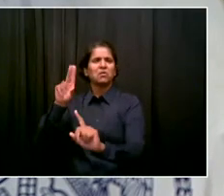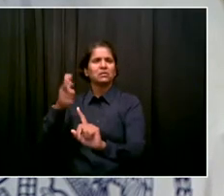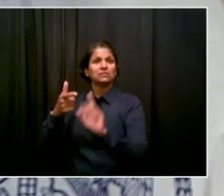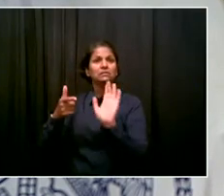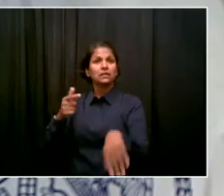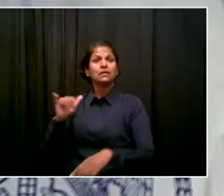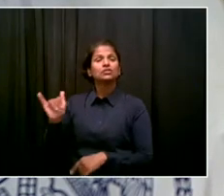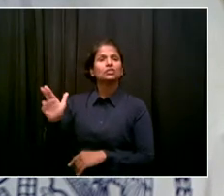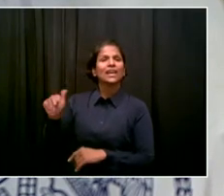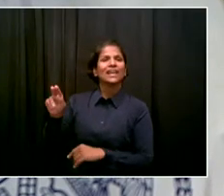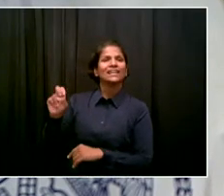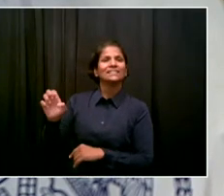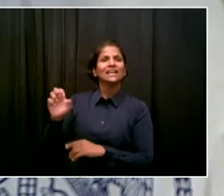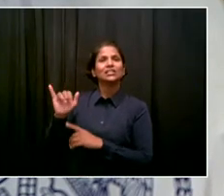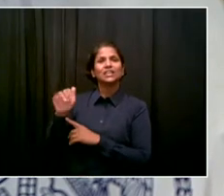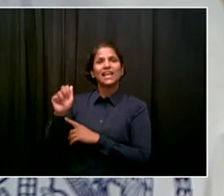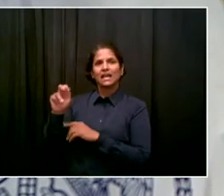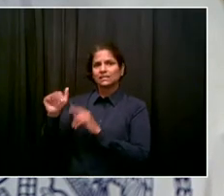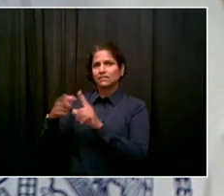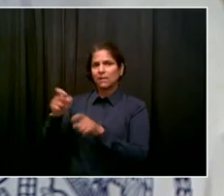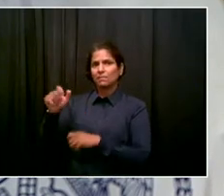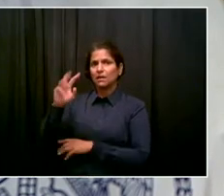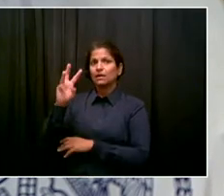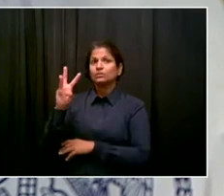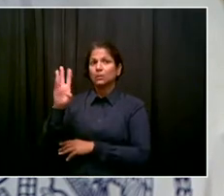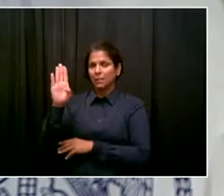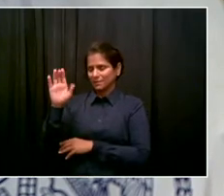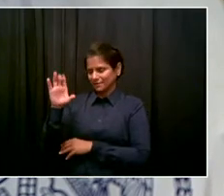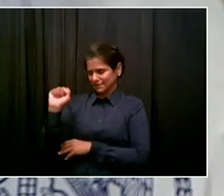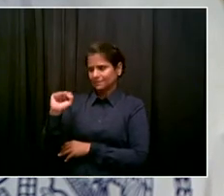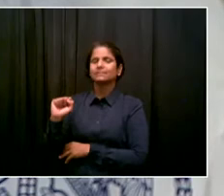Good morning, Mayor de Blasio. Hi, Jenna. How you doing?